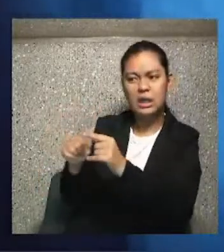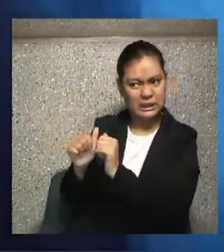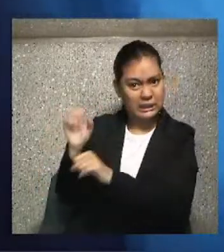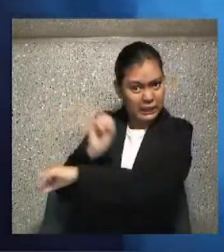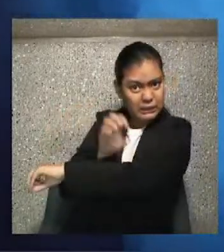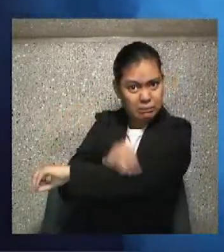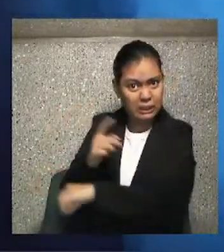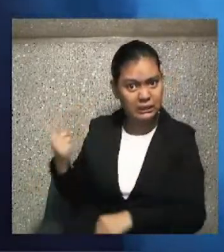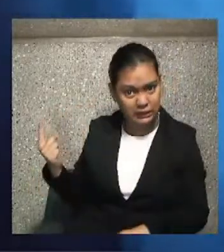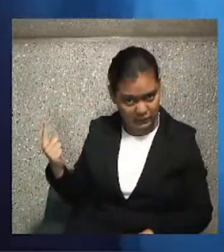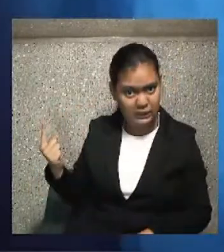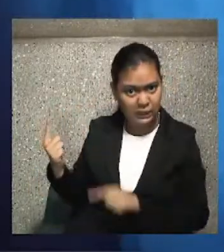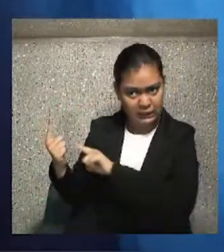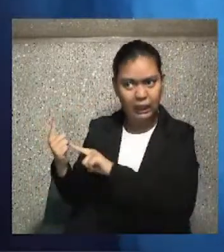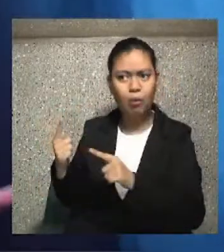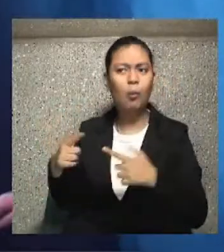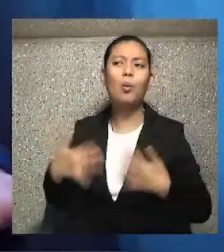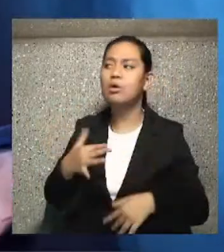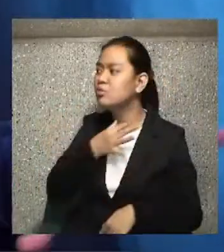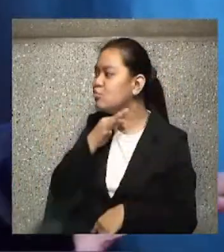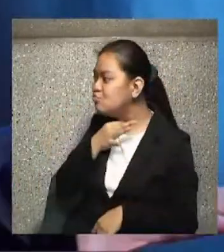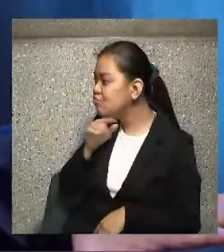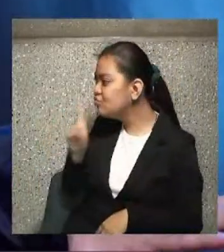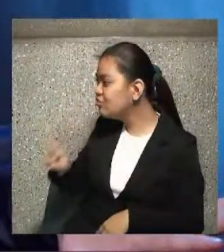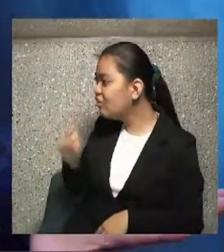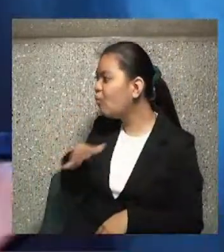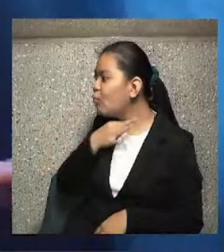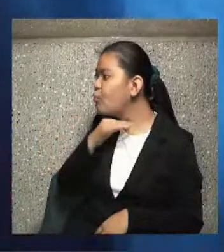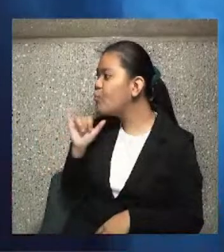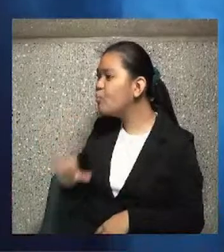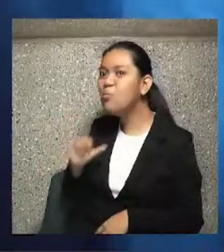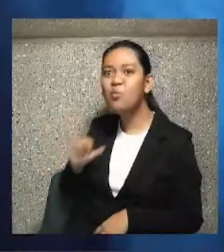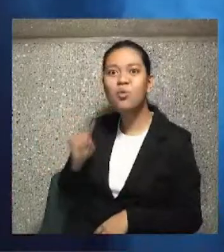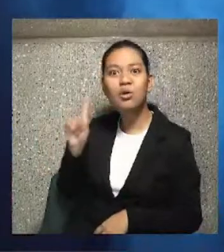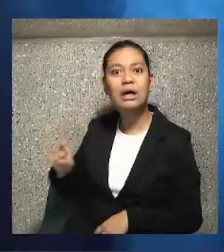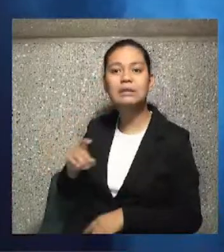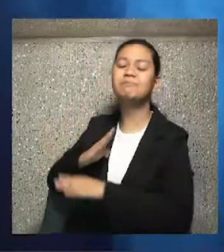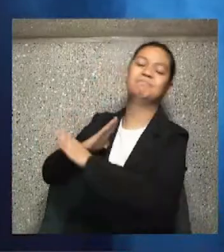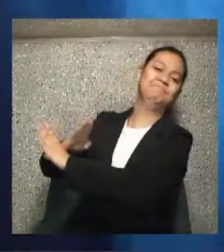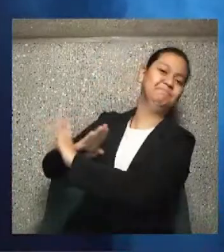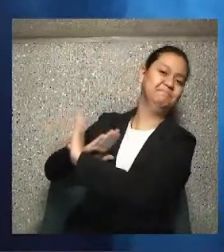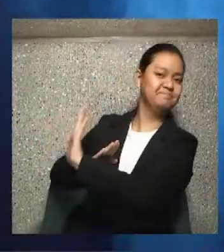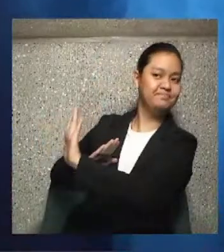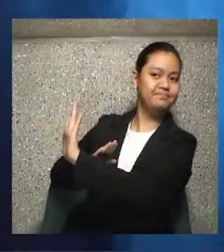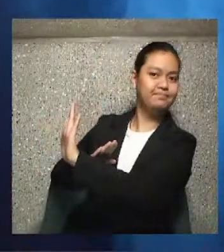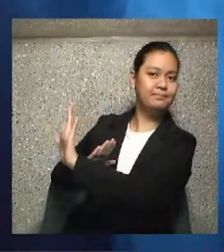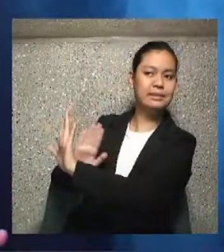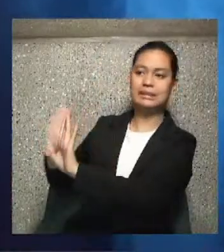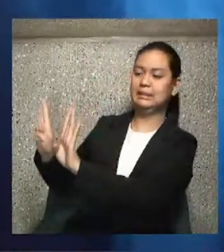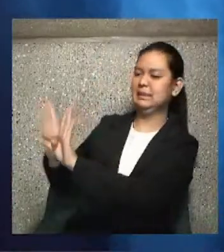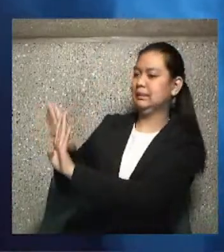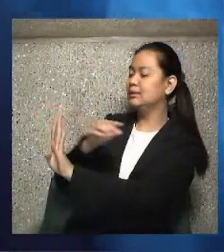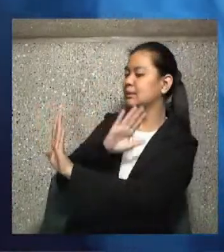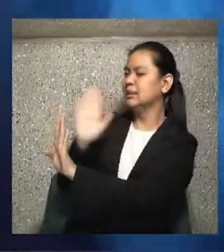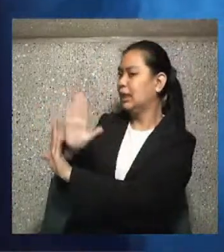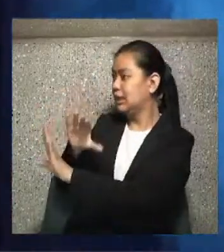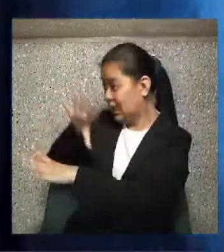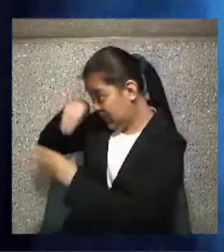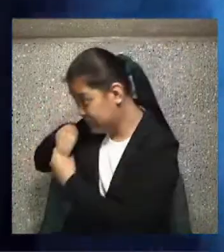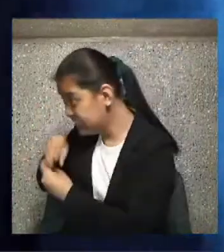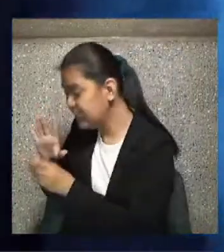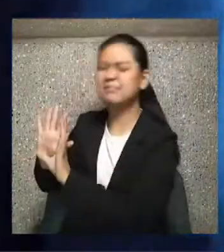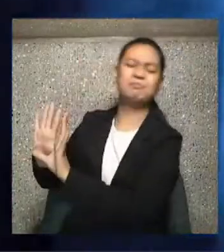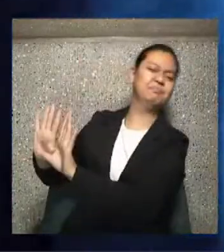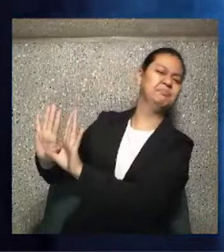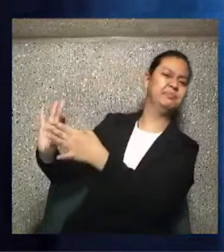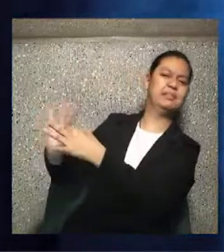So, Lord, you have to pray in the morning before each of these things. Lord, I'm really going to need your grace today. I know we're going to get together at lunch. It's going